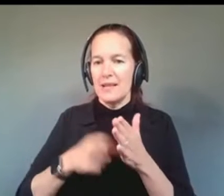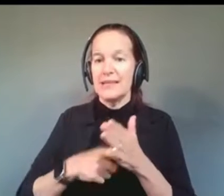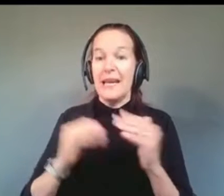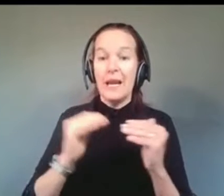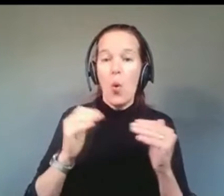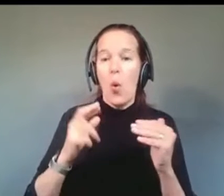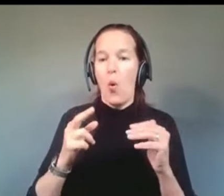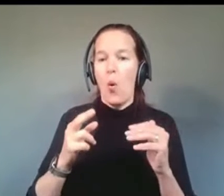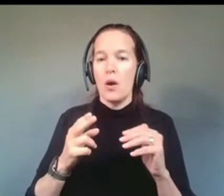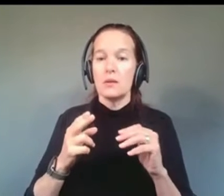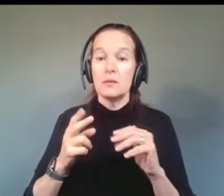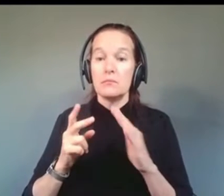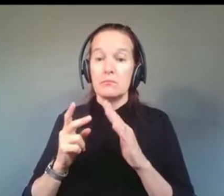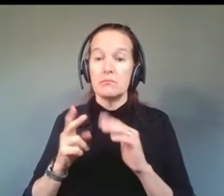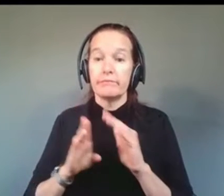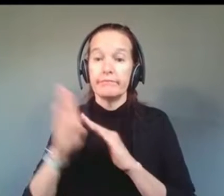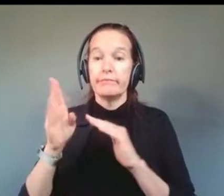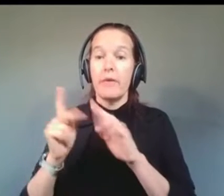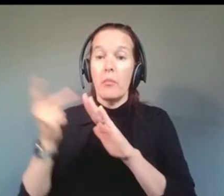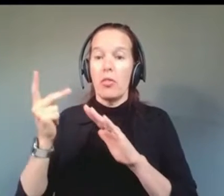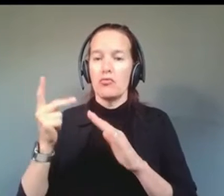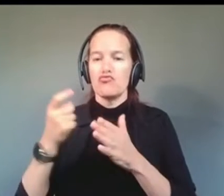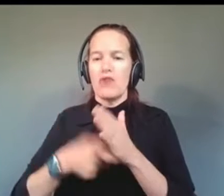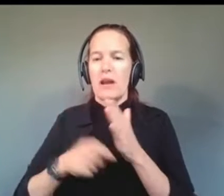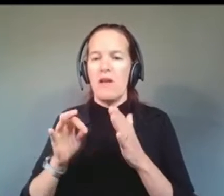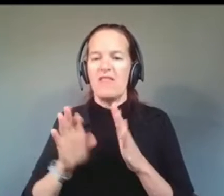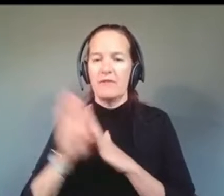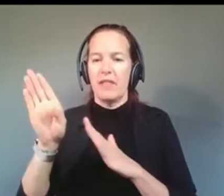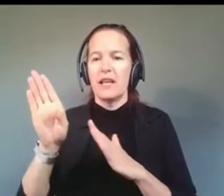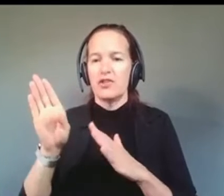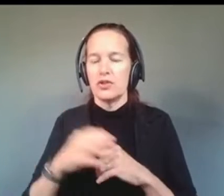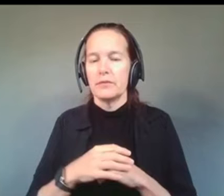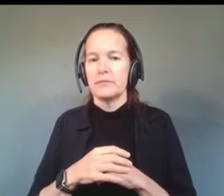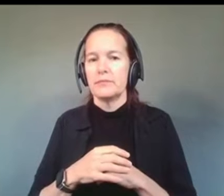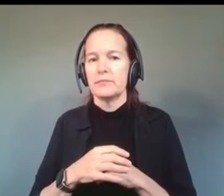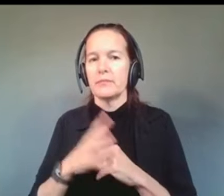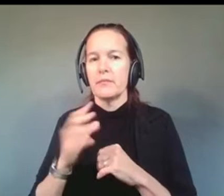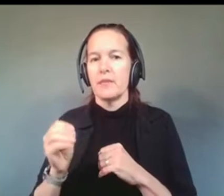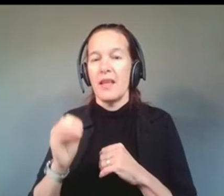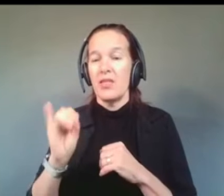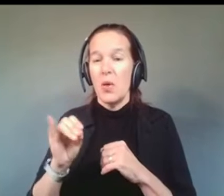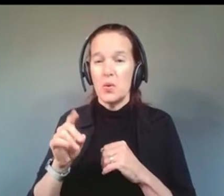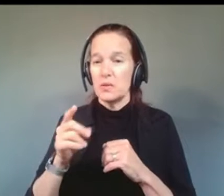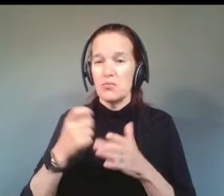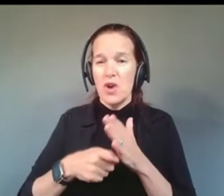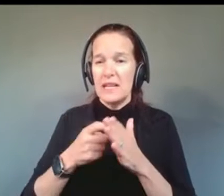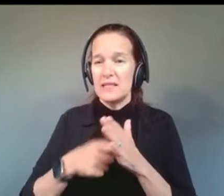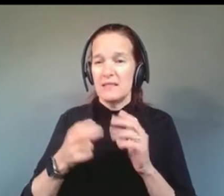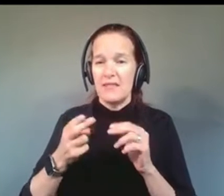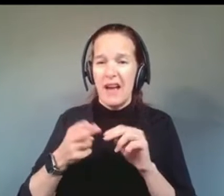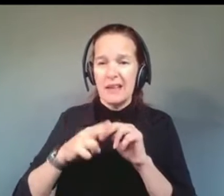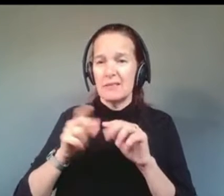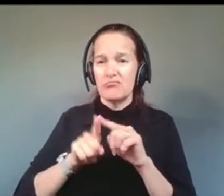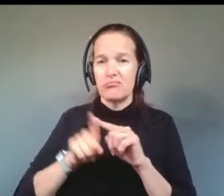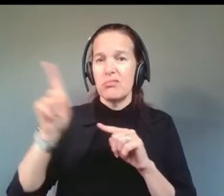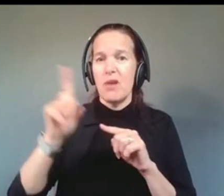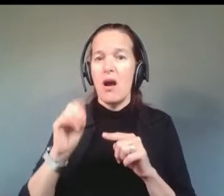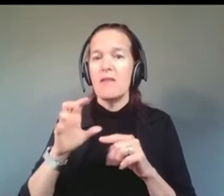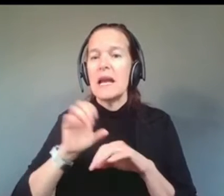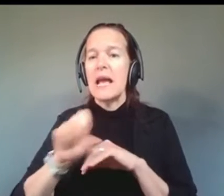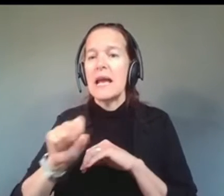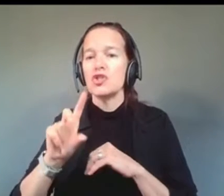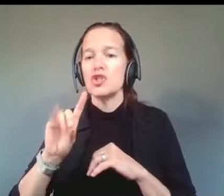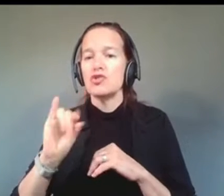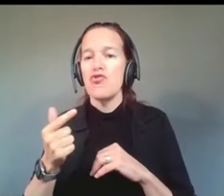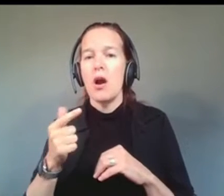And a 2020 Congressional report traced the steep price hikes of the cancer drug reglivalin to the